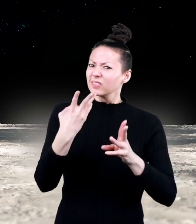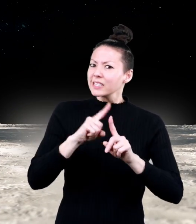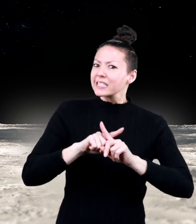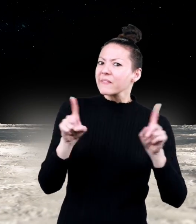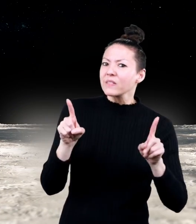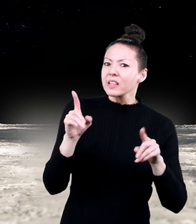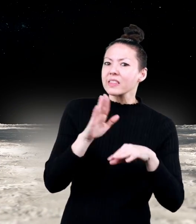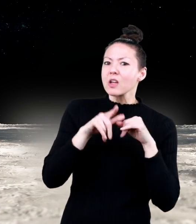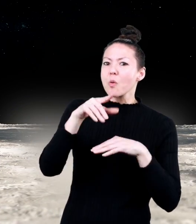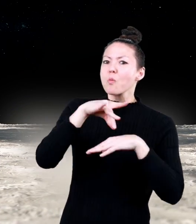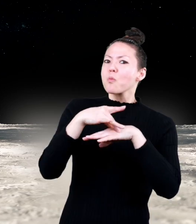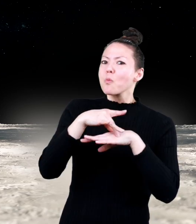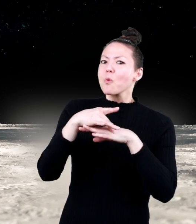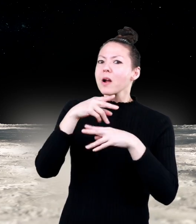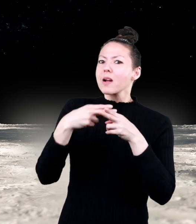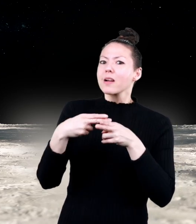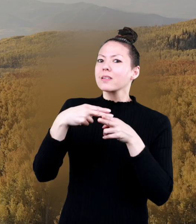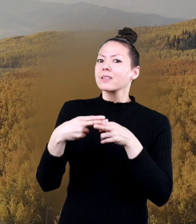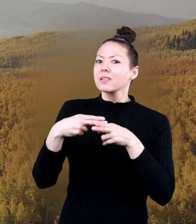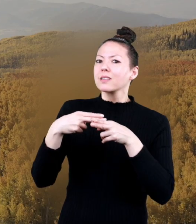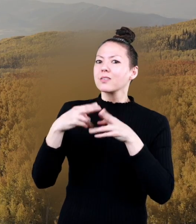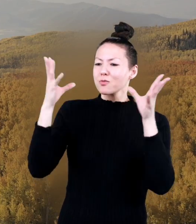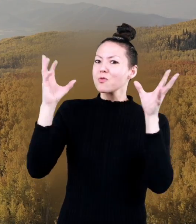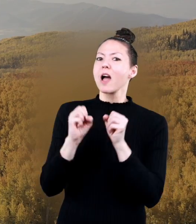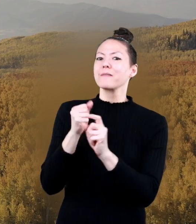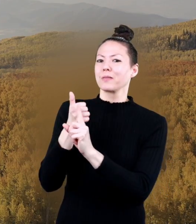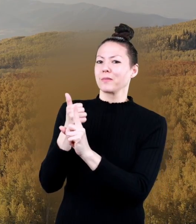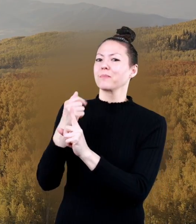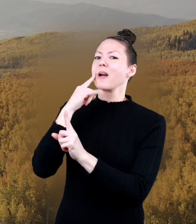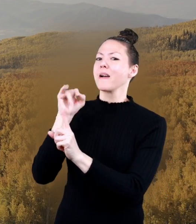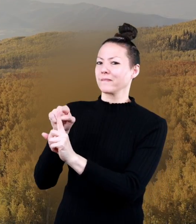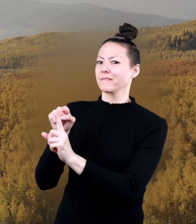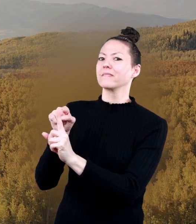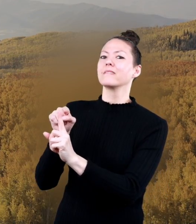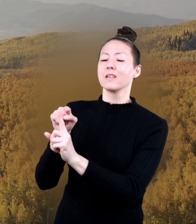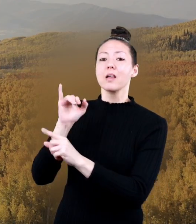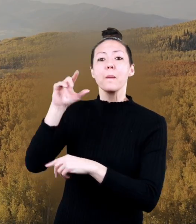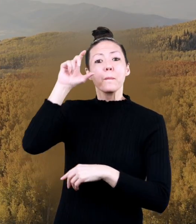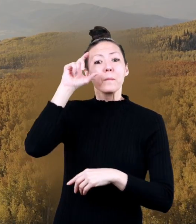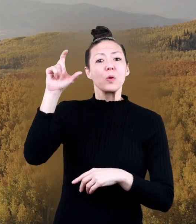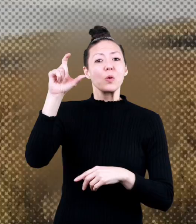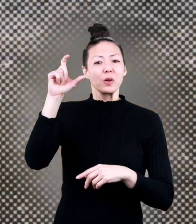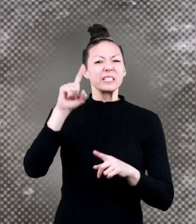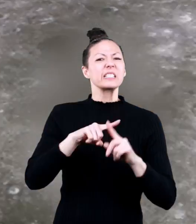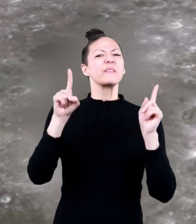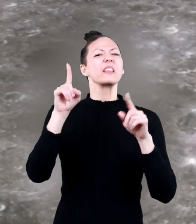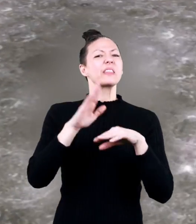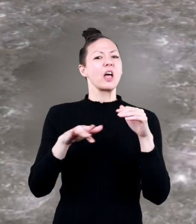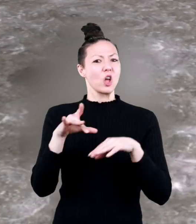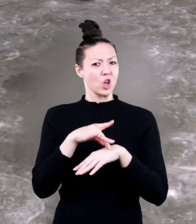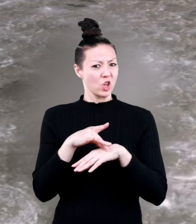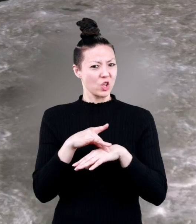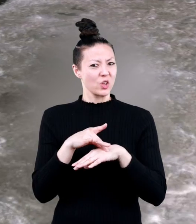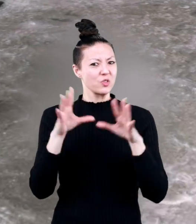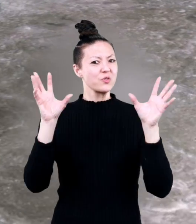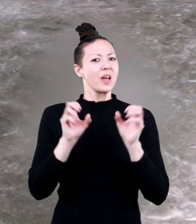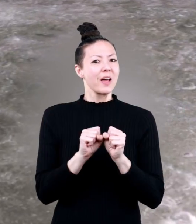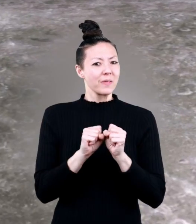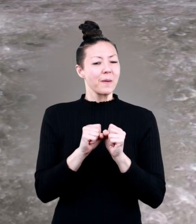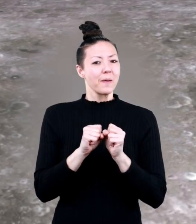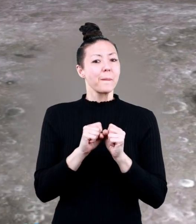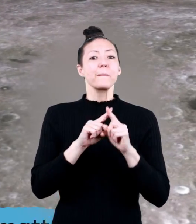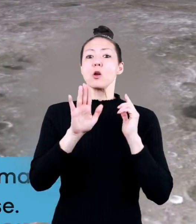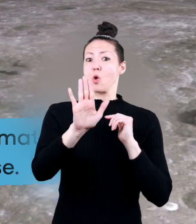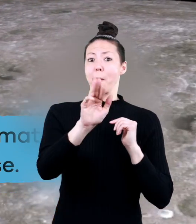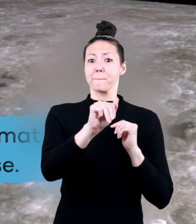weight on the Moon is different than your weight on Earth because the gravitational pull of the Moon is different than